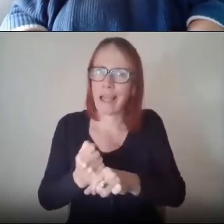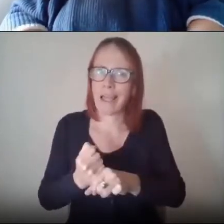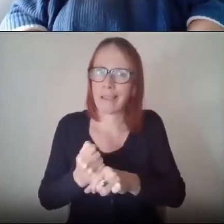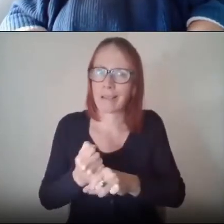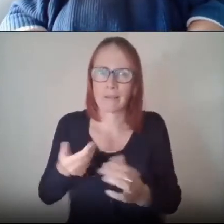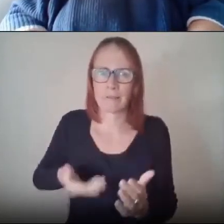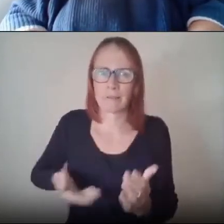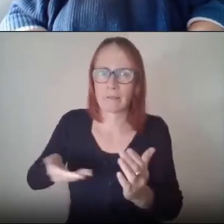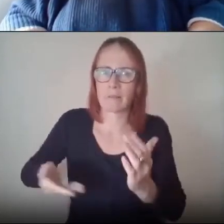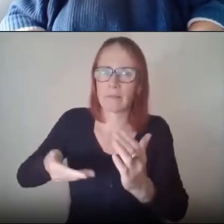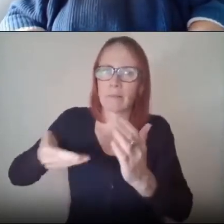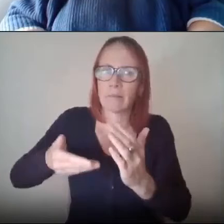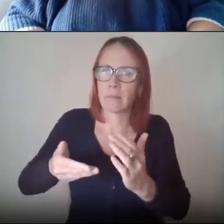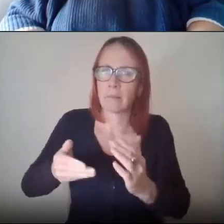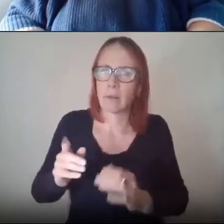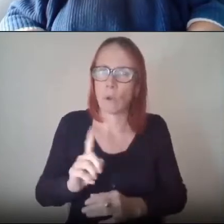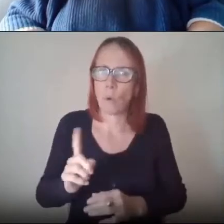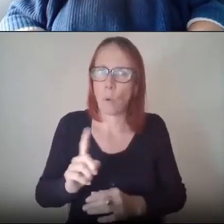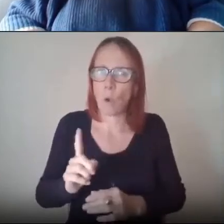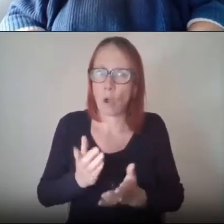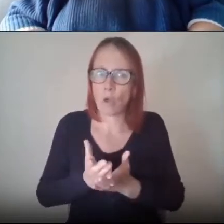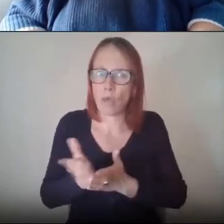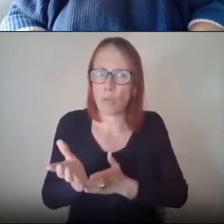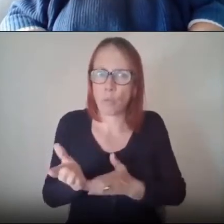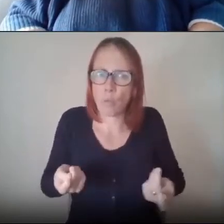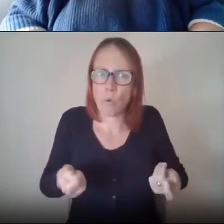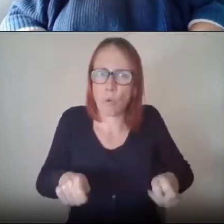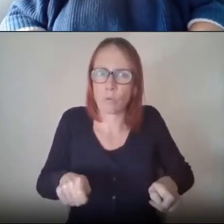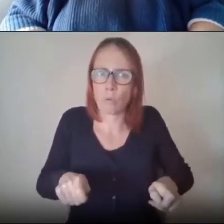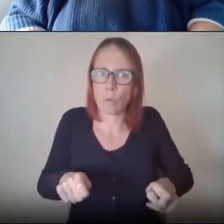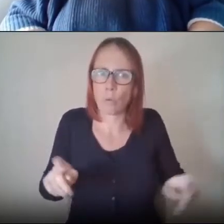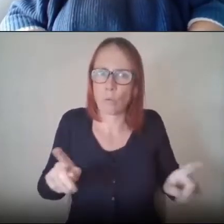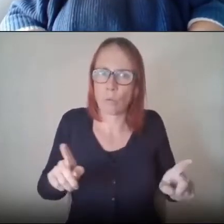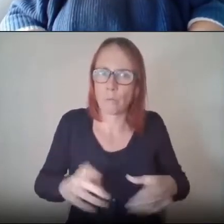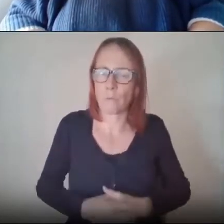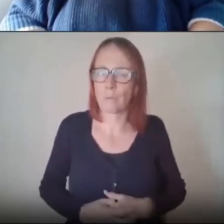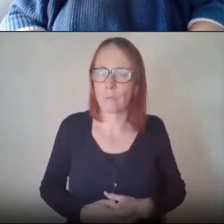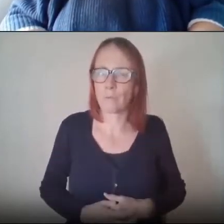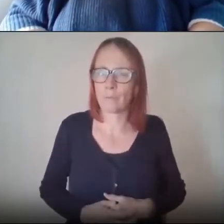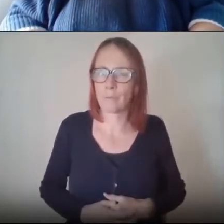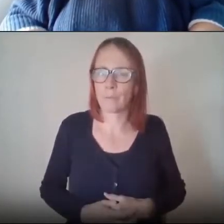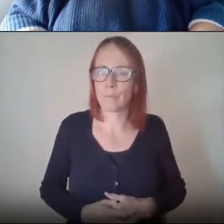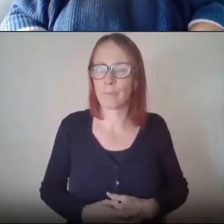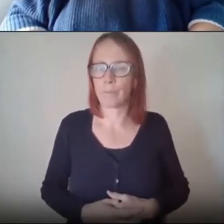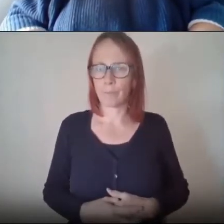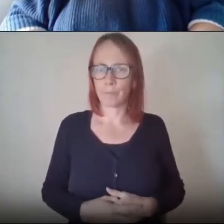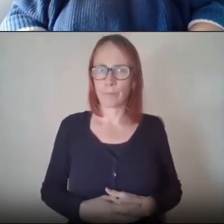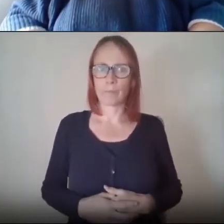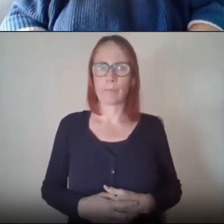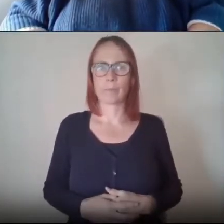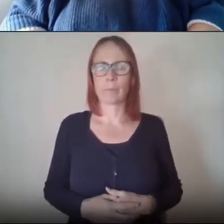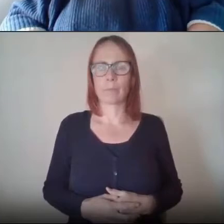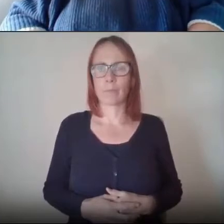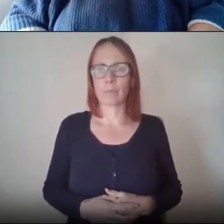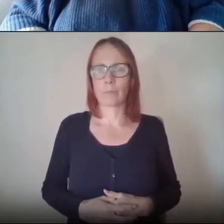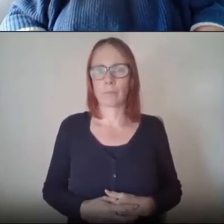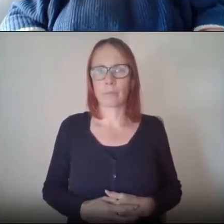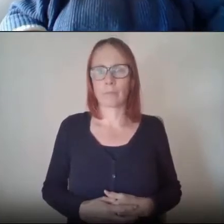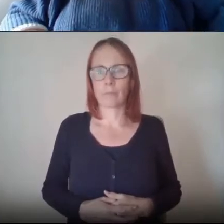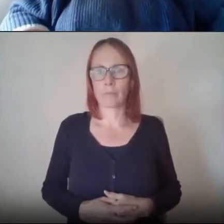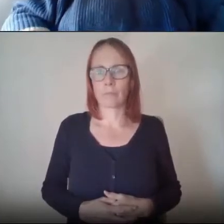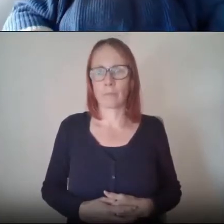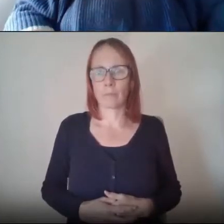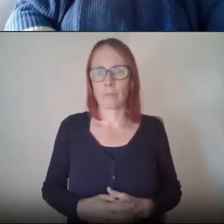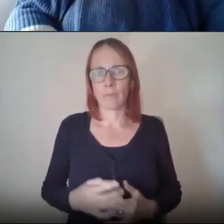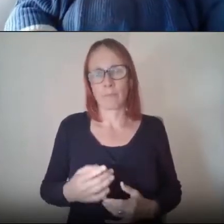able to do for the communities that you help the most well traditionally as an organization our